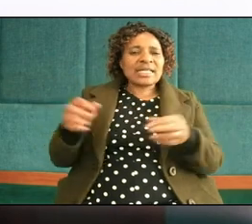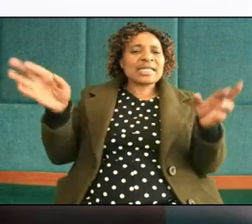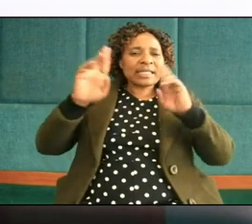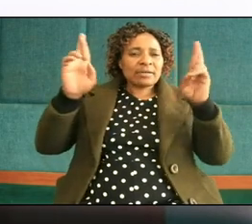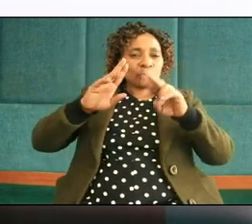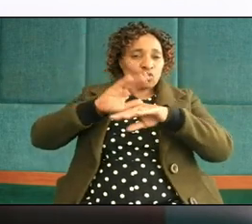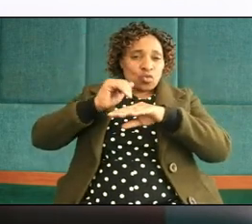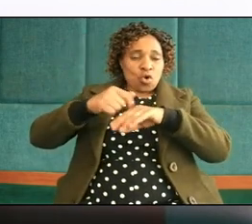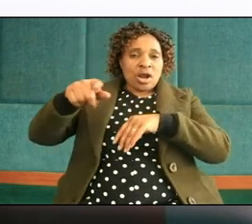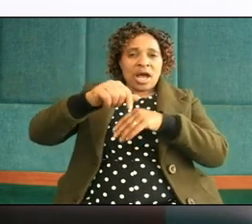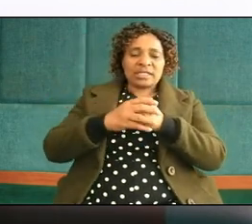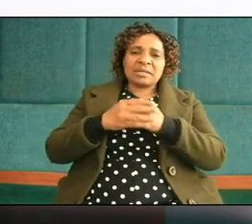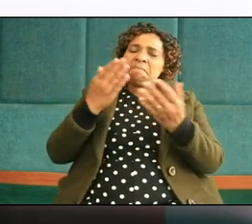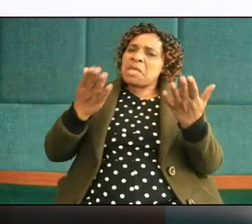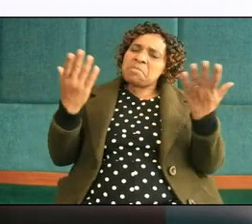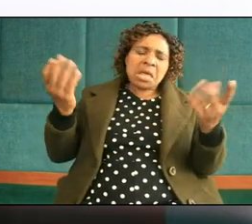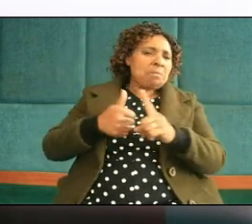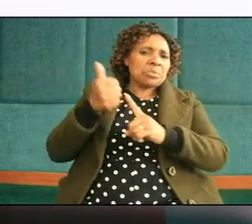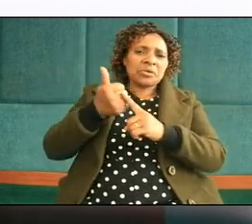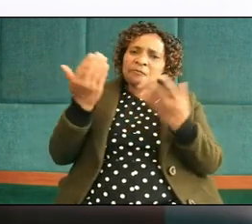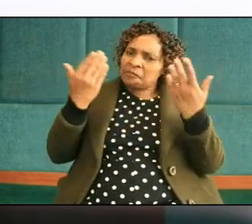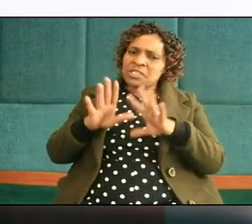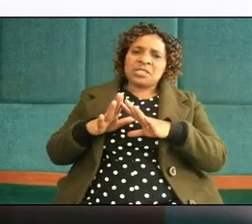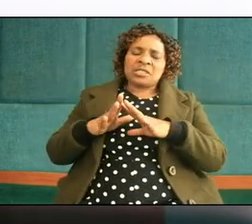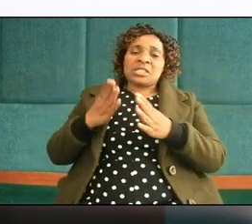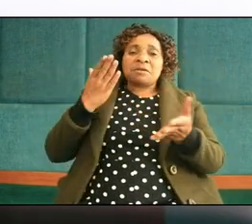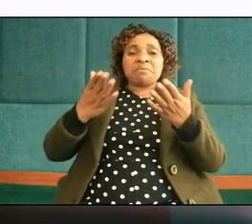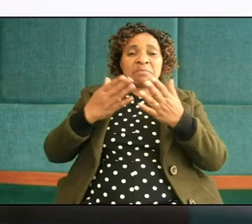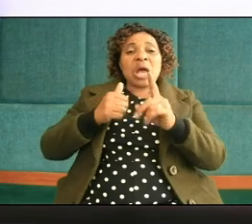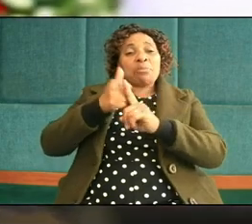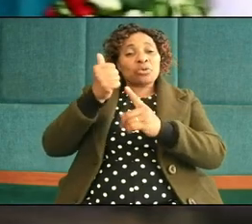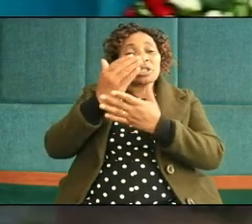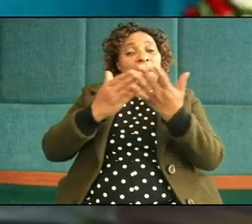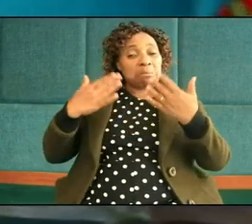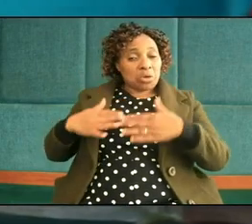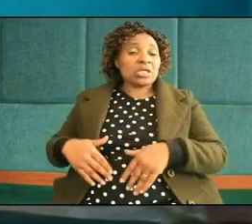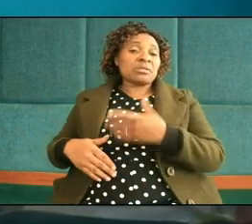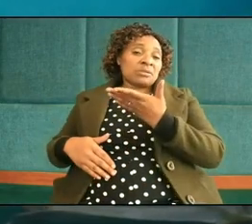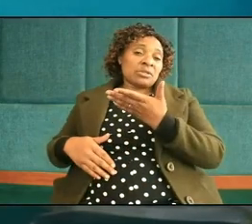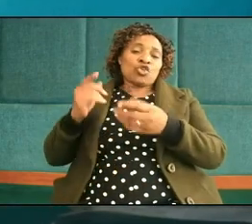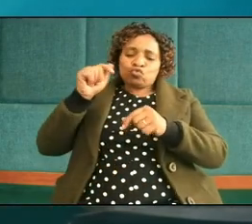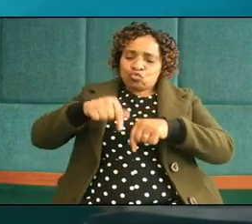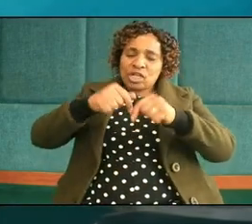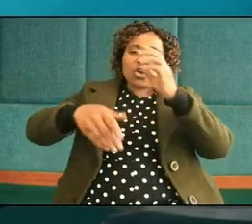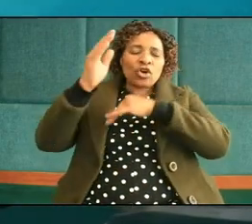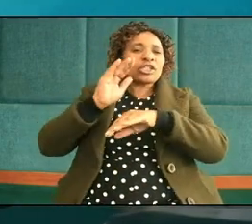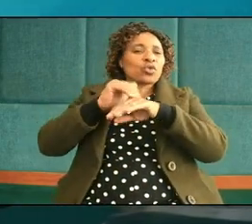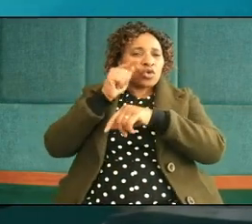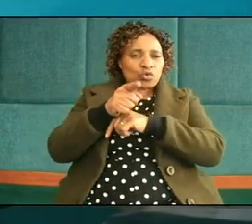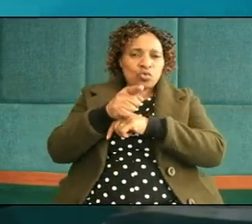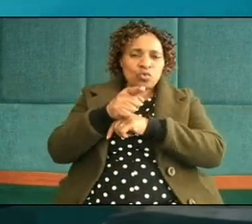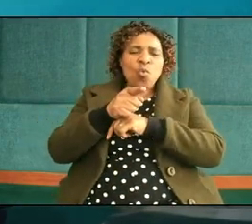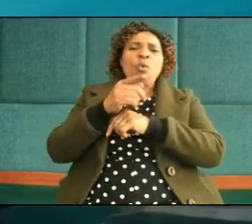to call us maybe you have been abused maybe you have abused somebody today God is calling you God